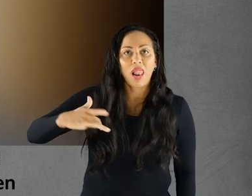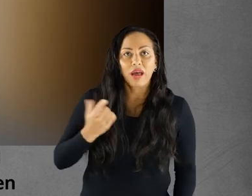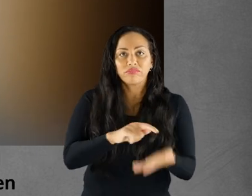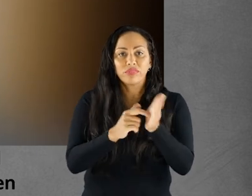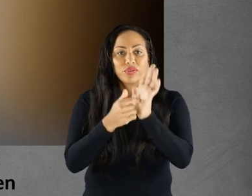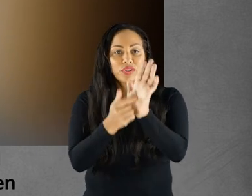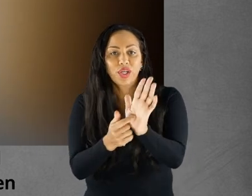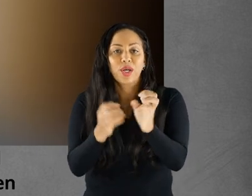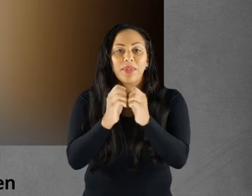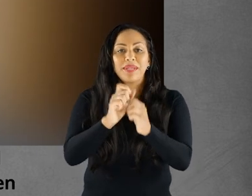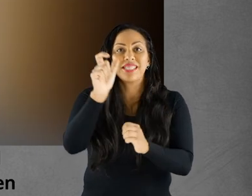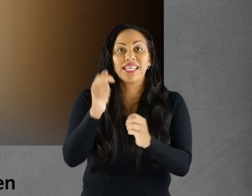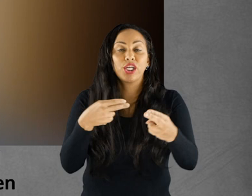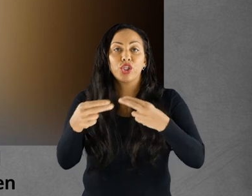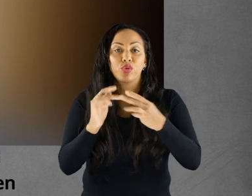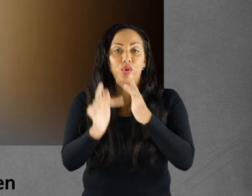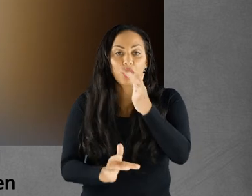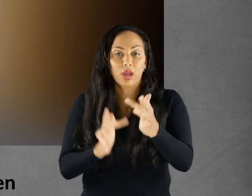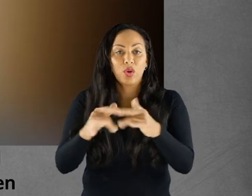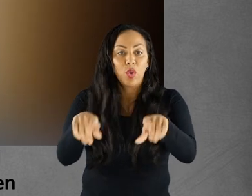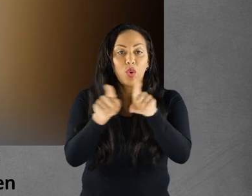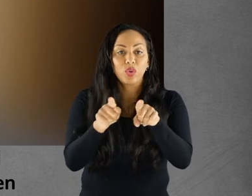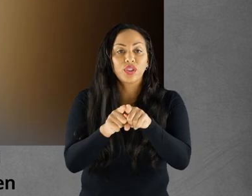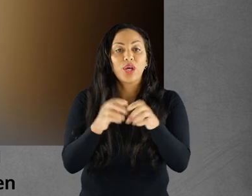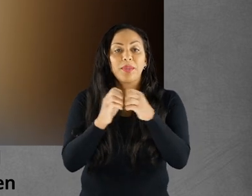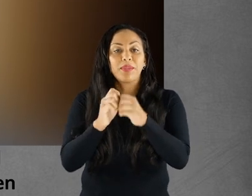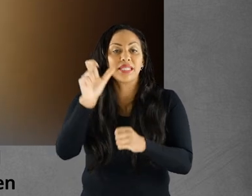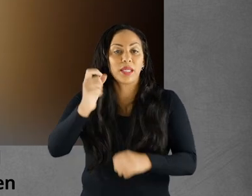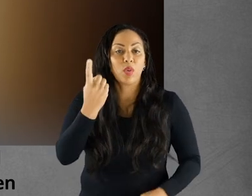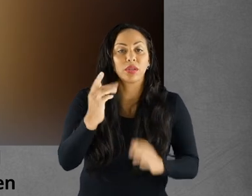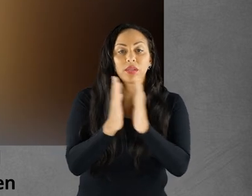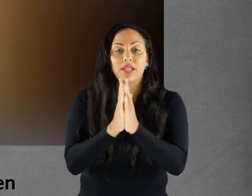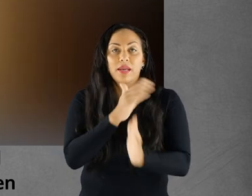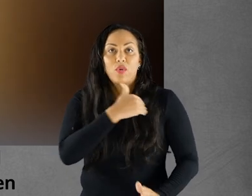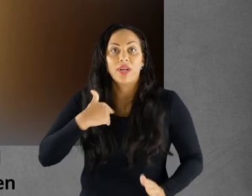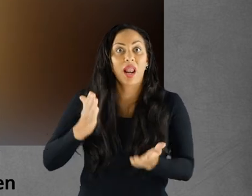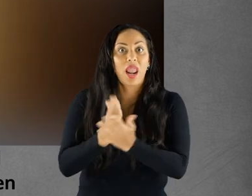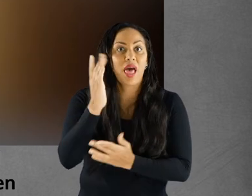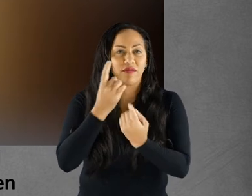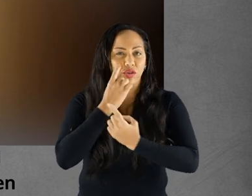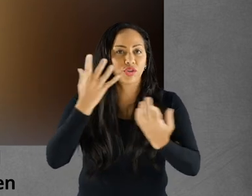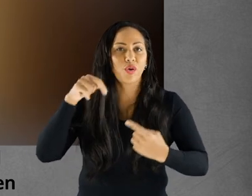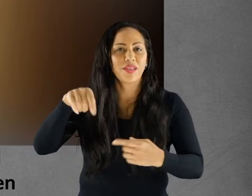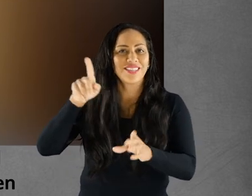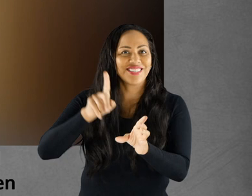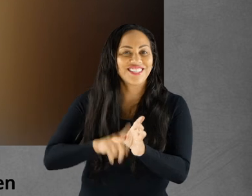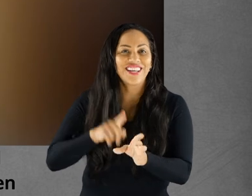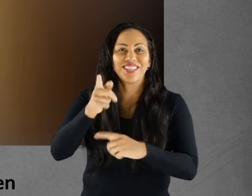Story was featured on BBC News Online and was featured on BBC One's Sunday morning live show.